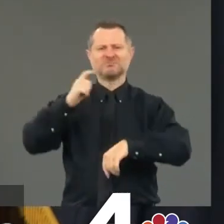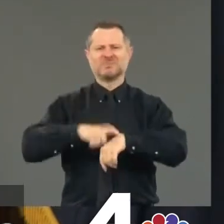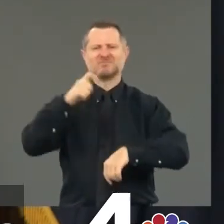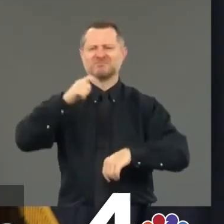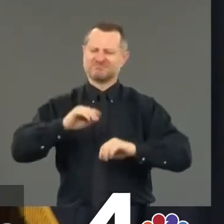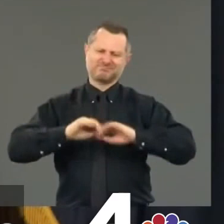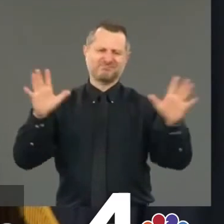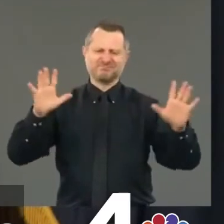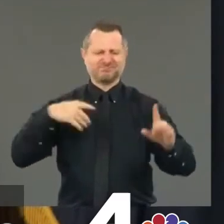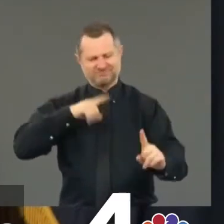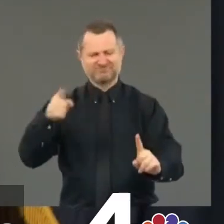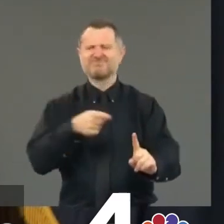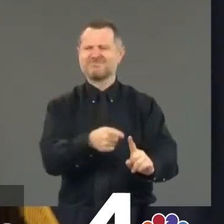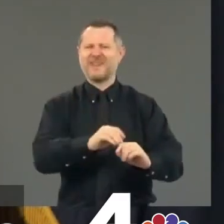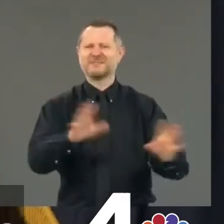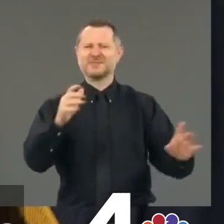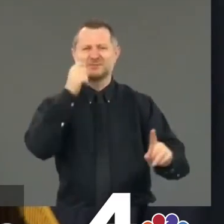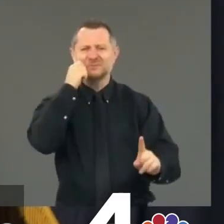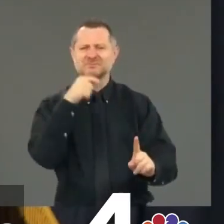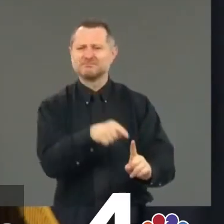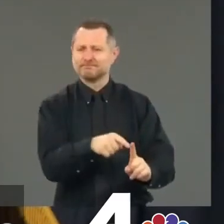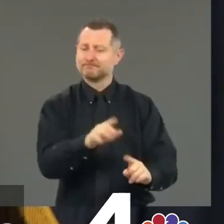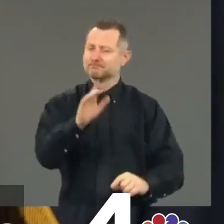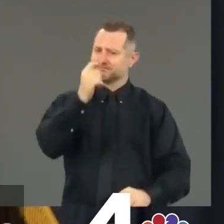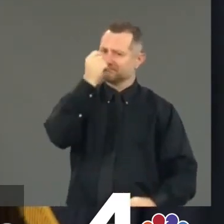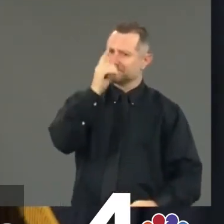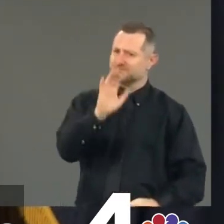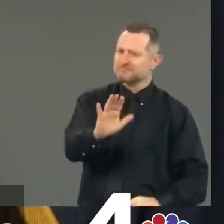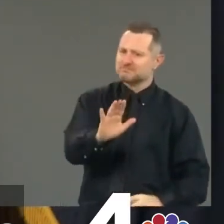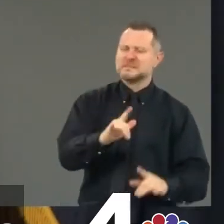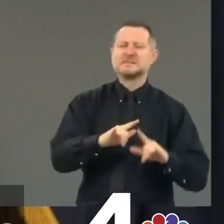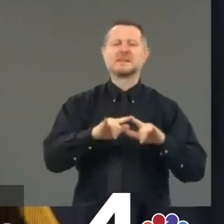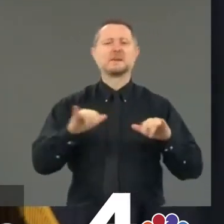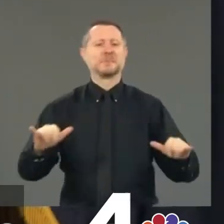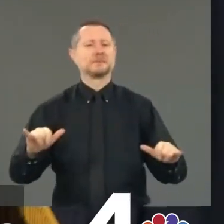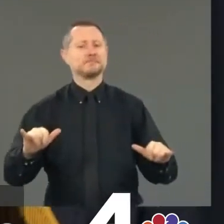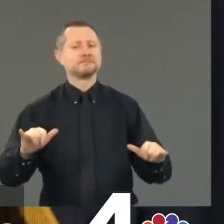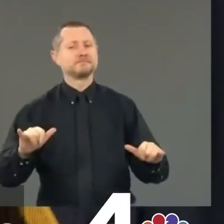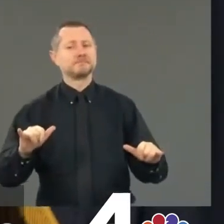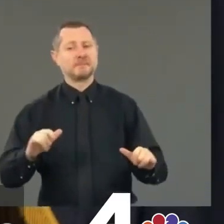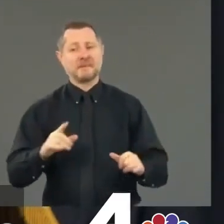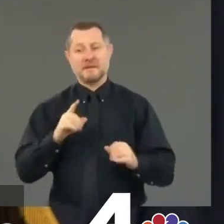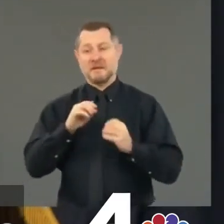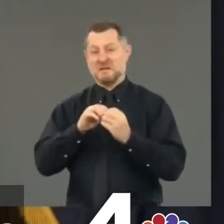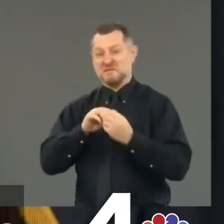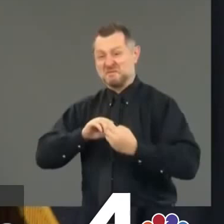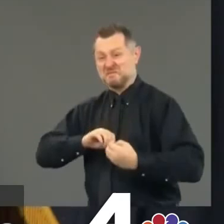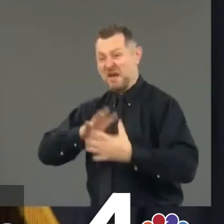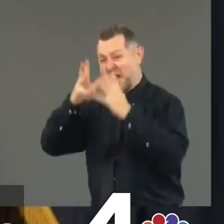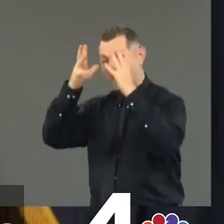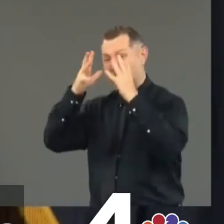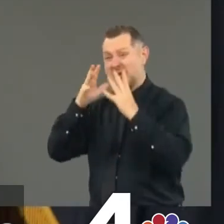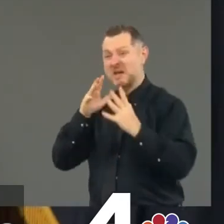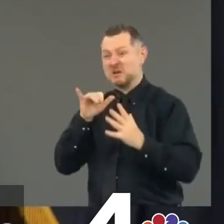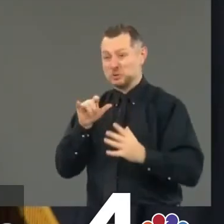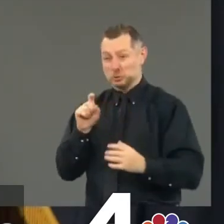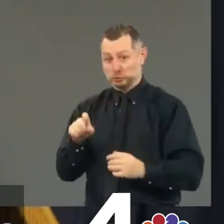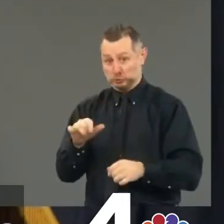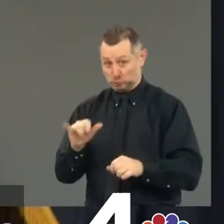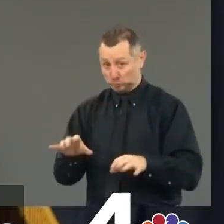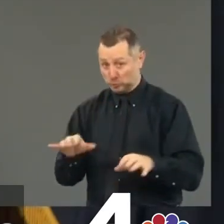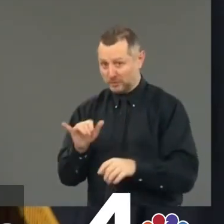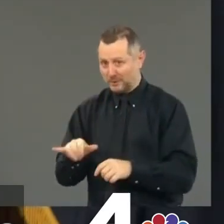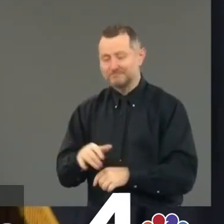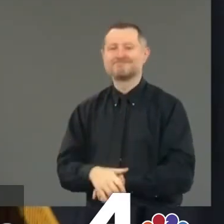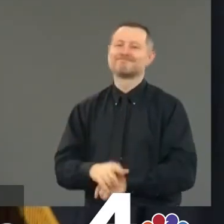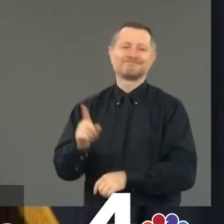Now, at the same time, it is equally true that violence never works. How many